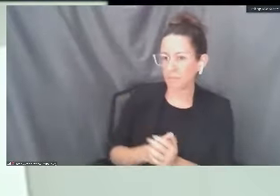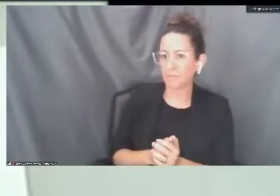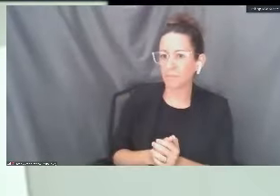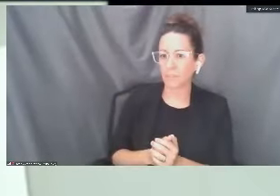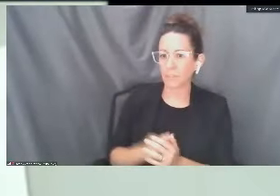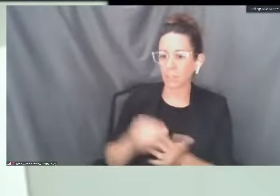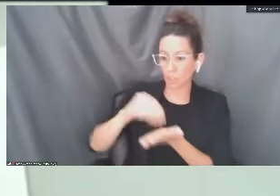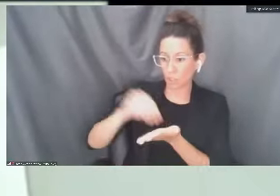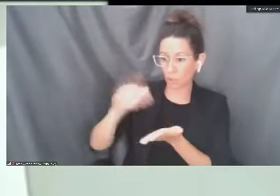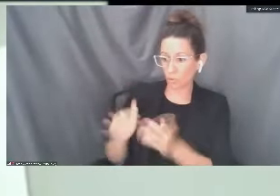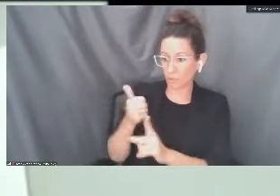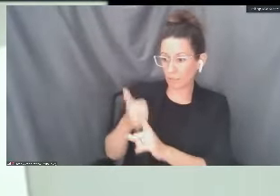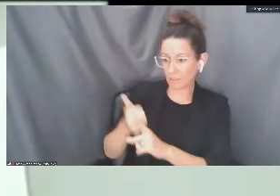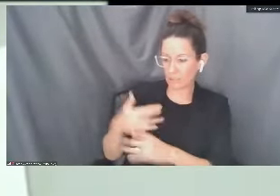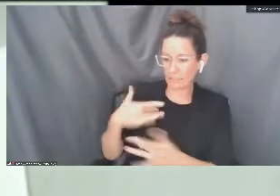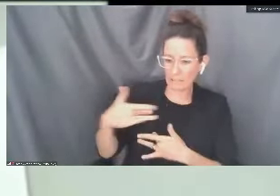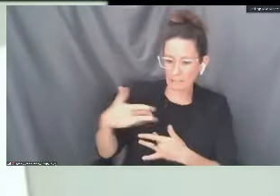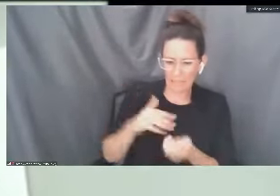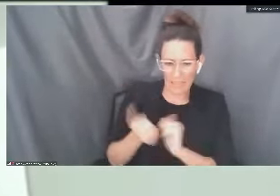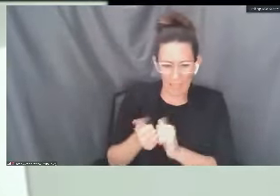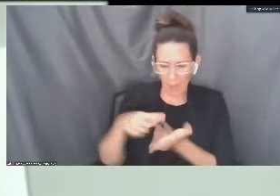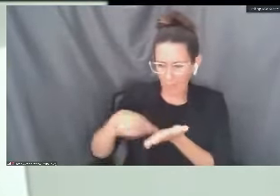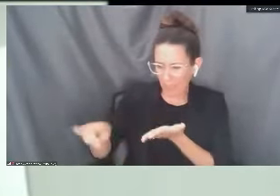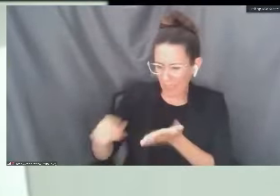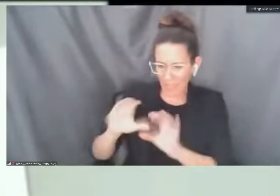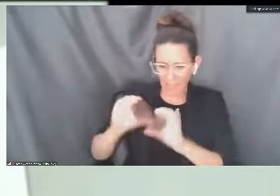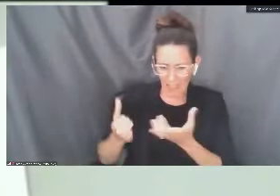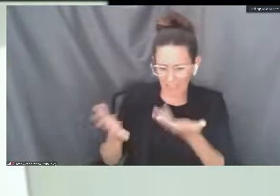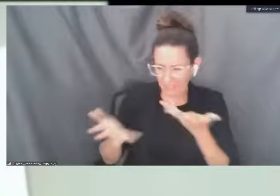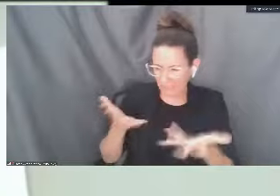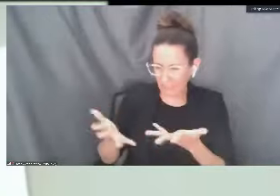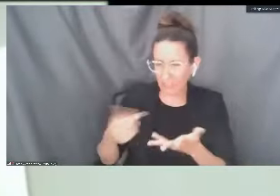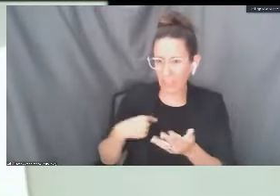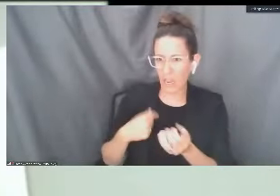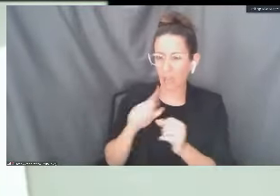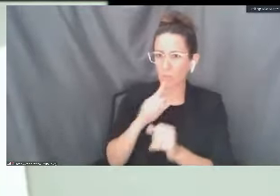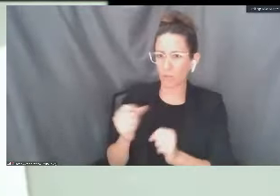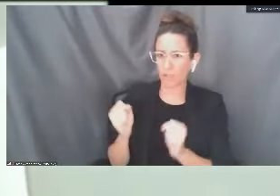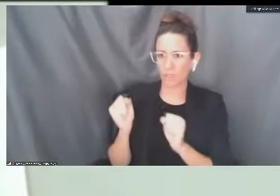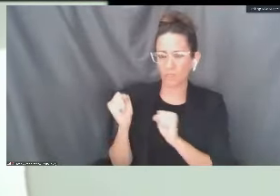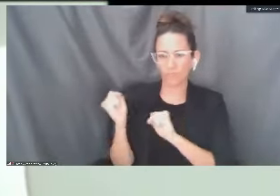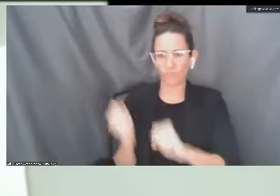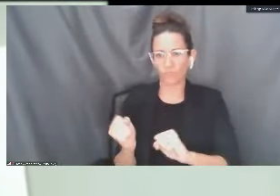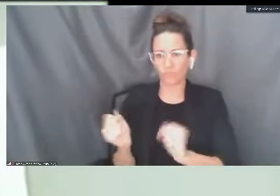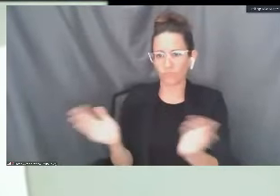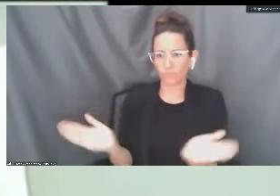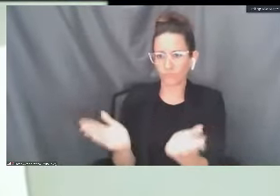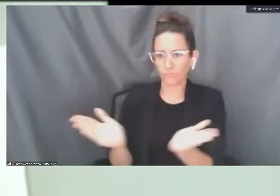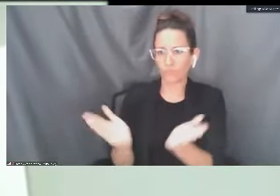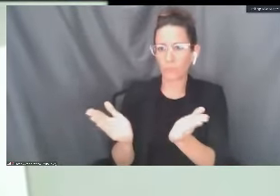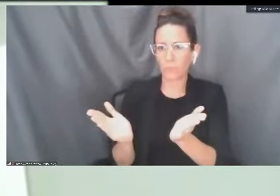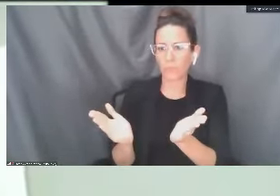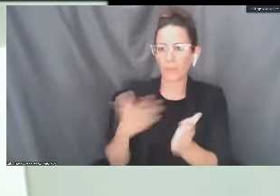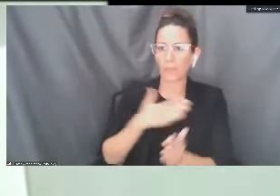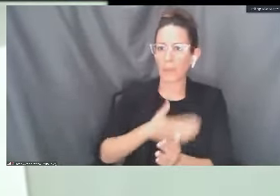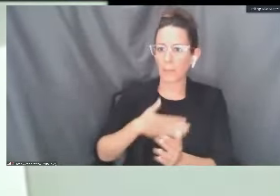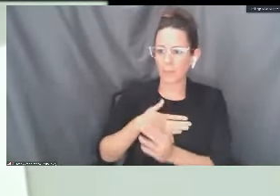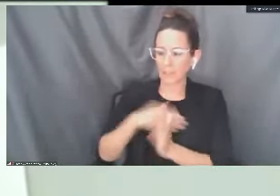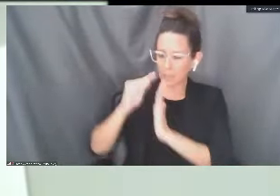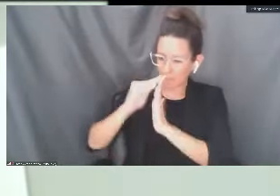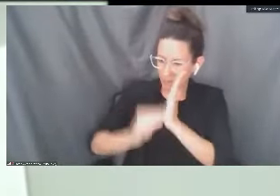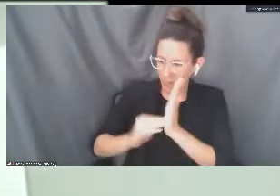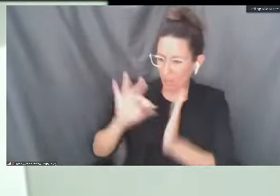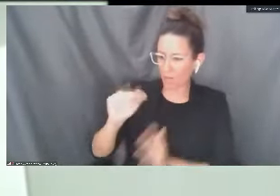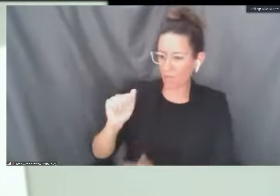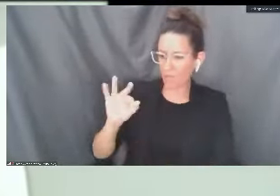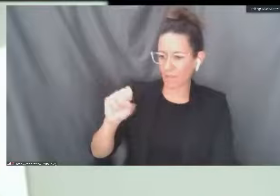for our students who are concerned about how they're going to pay for their classes, I strongly urge them, to submit a FAFSA if